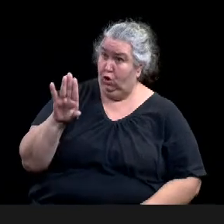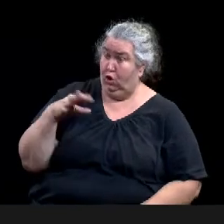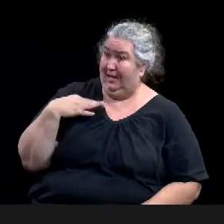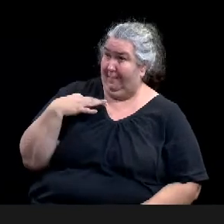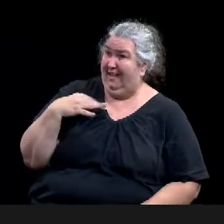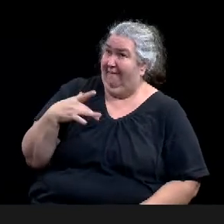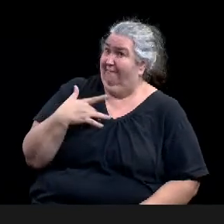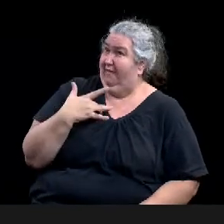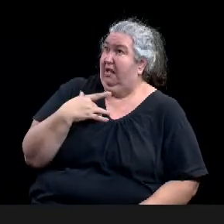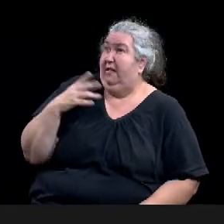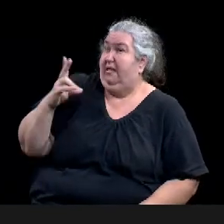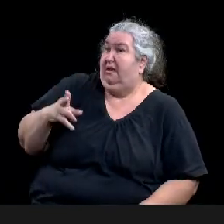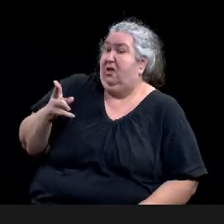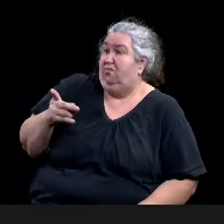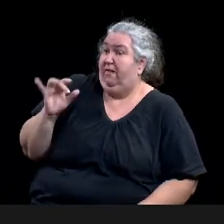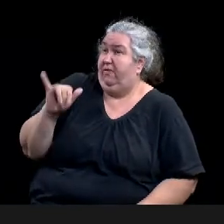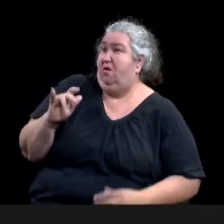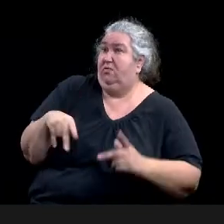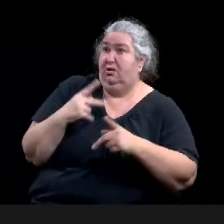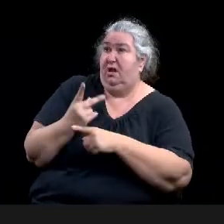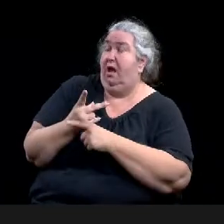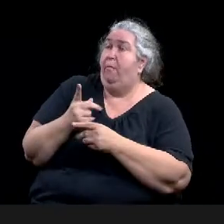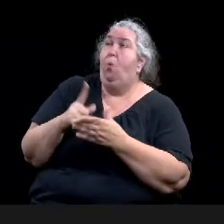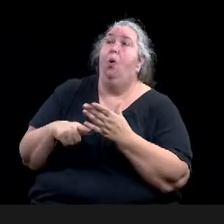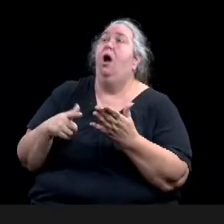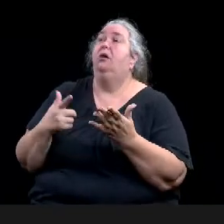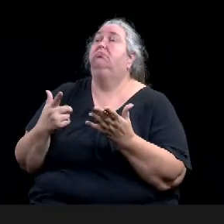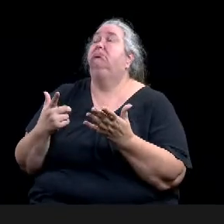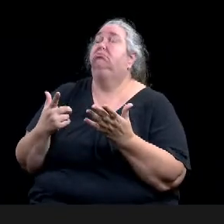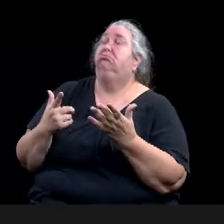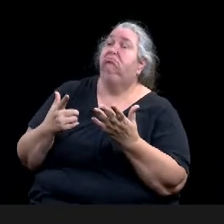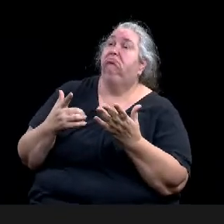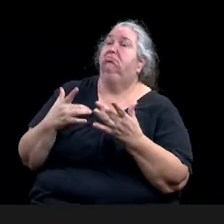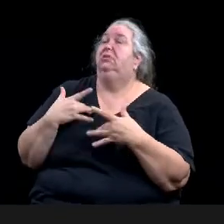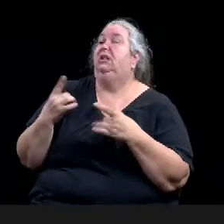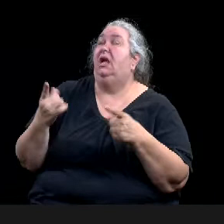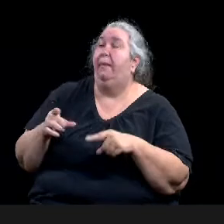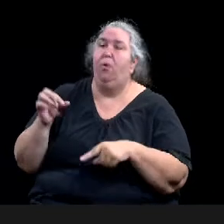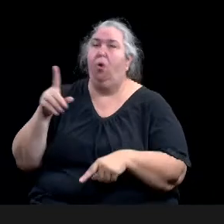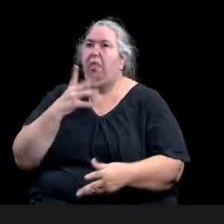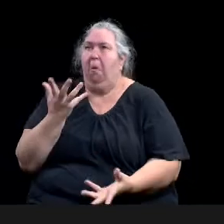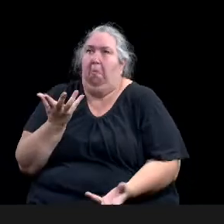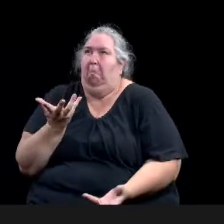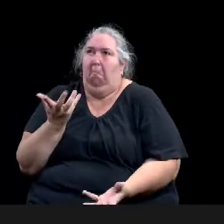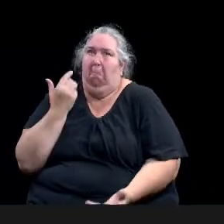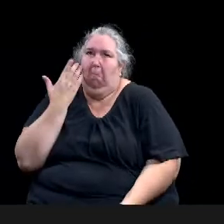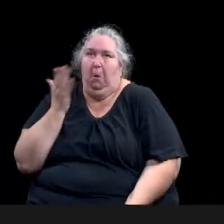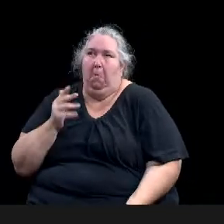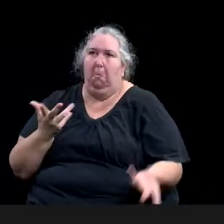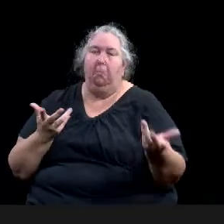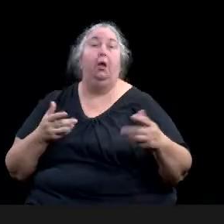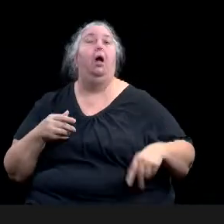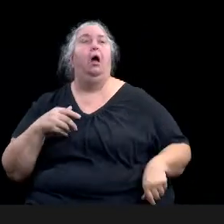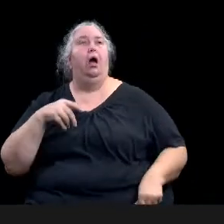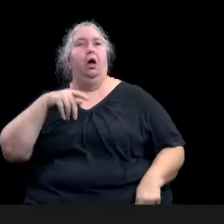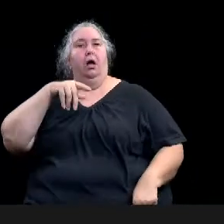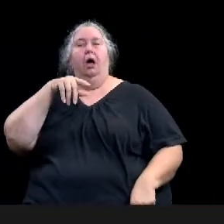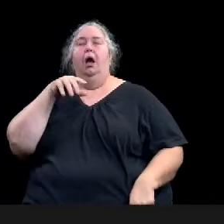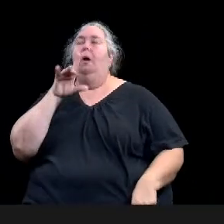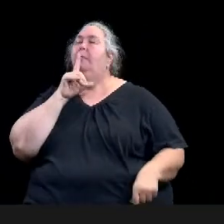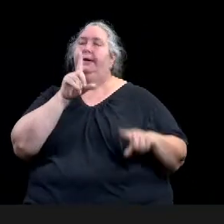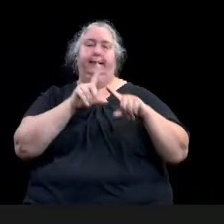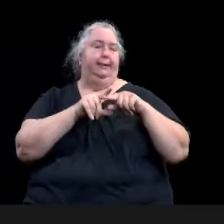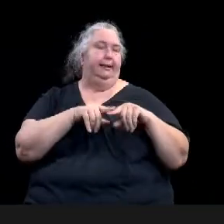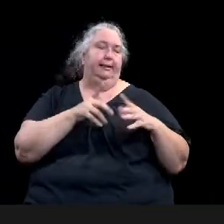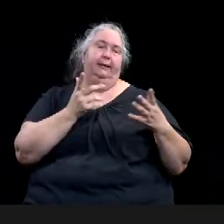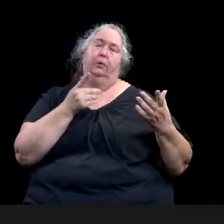Uh, it, it depends. Again, we try to educate as much as we can. Um, you know, I think, you know, I think that's mixed on,